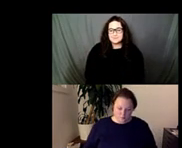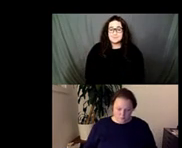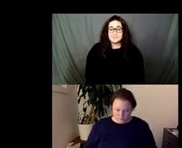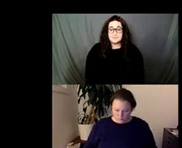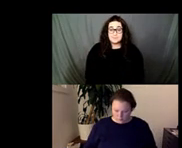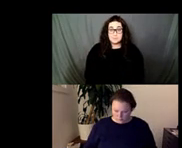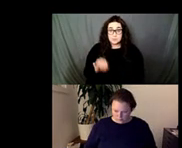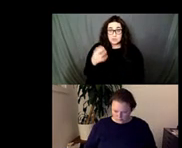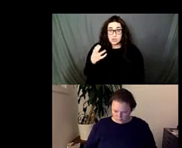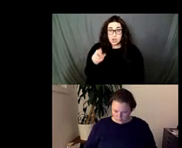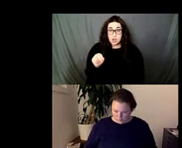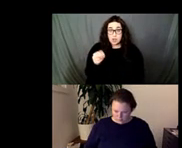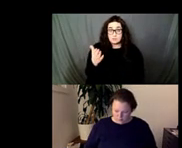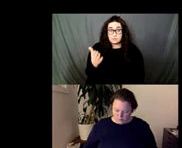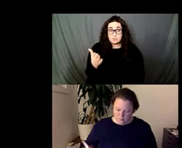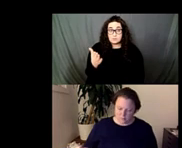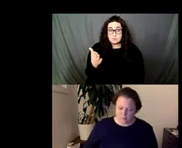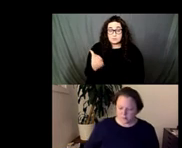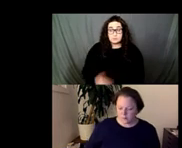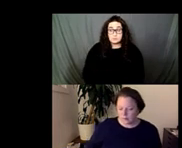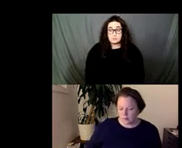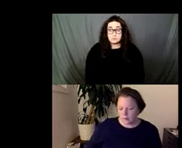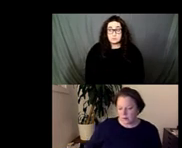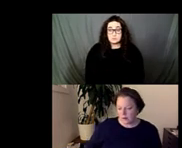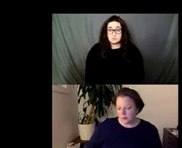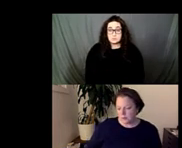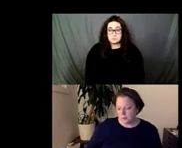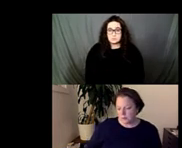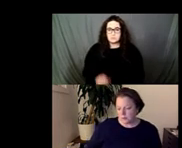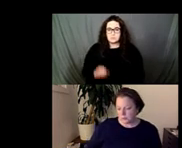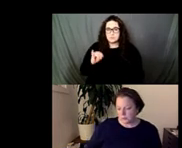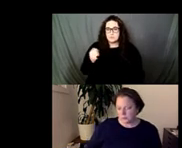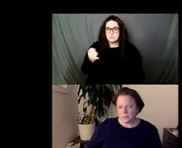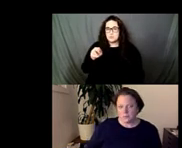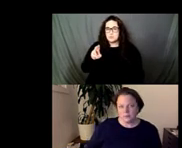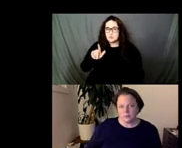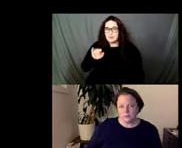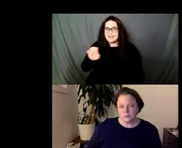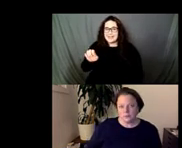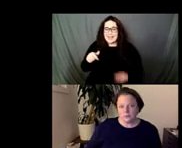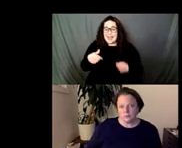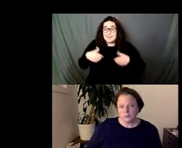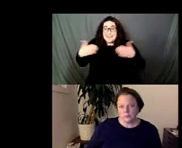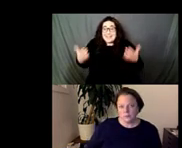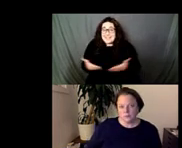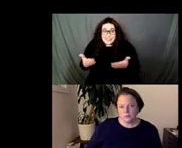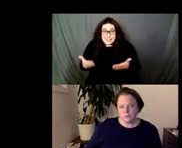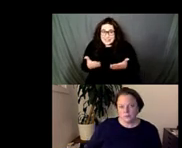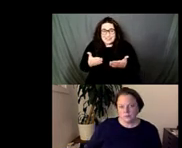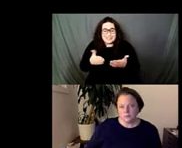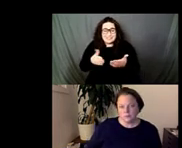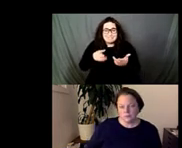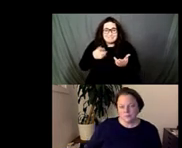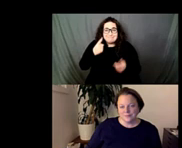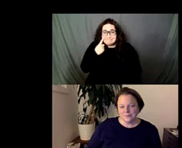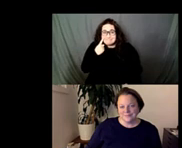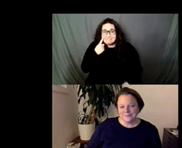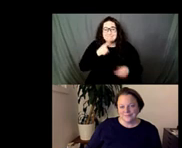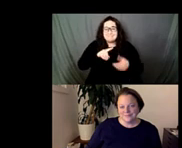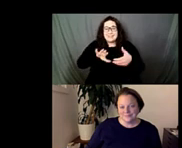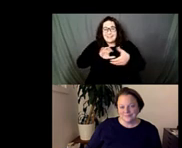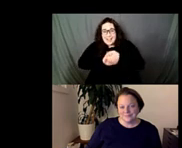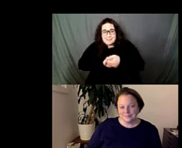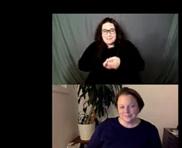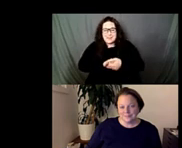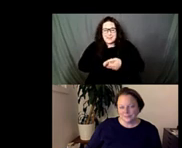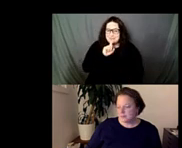speak first about the role and responsibility um since i'm the interloper i mean it's your gallery space and i'm just an interloper collaborator so i